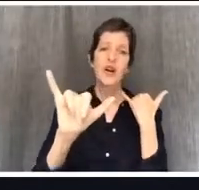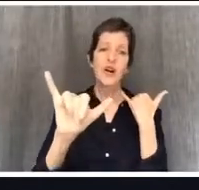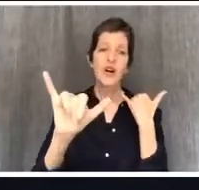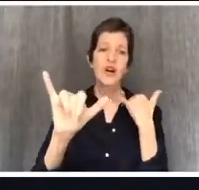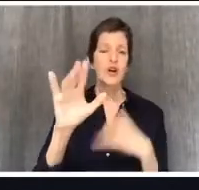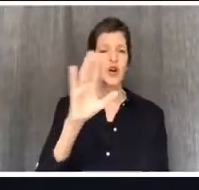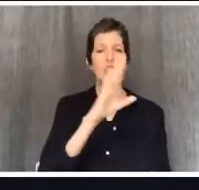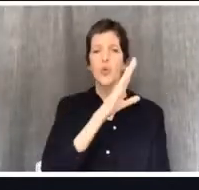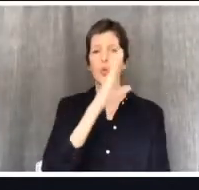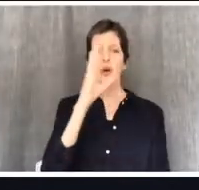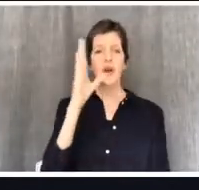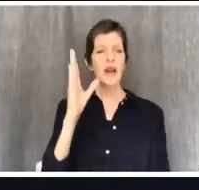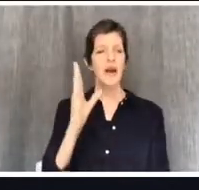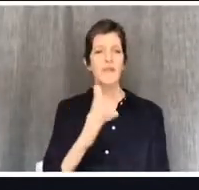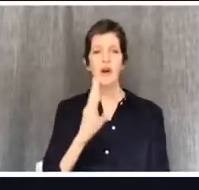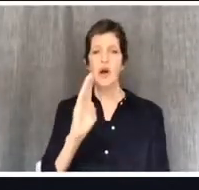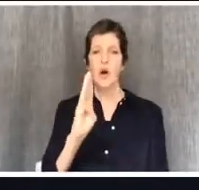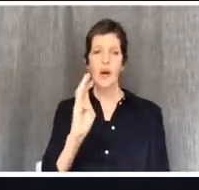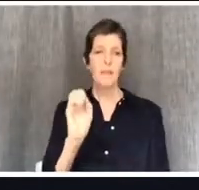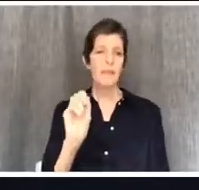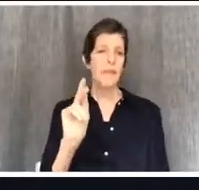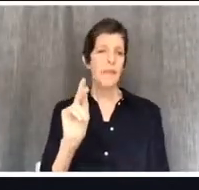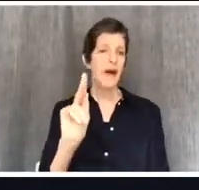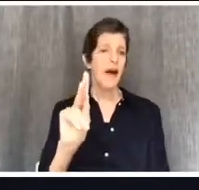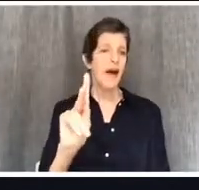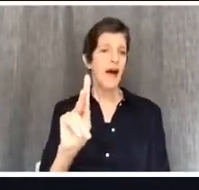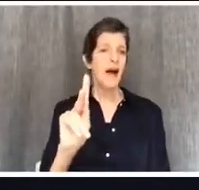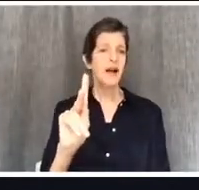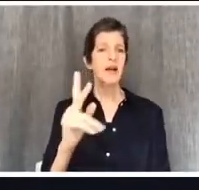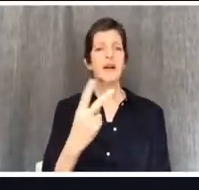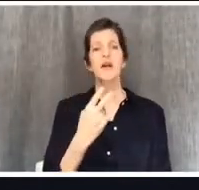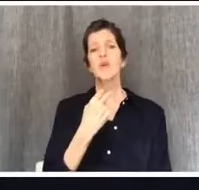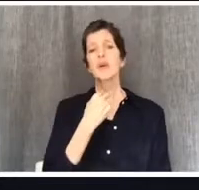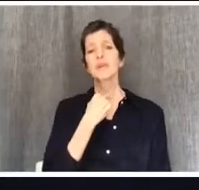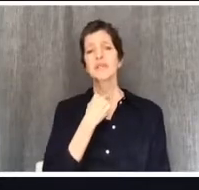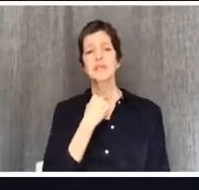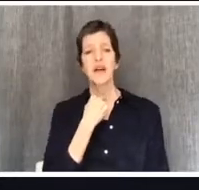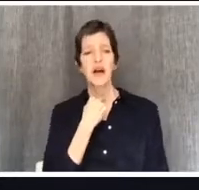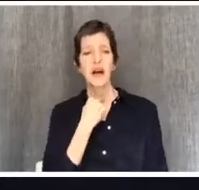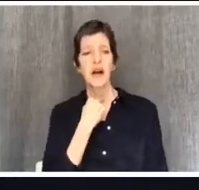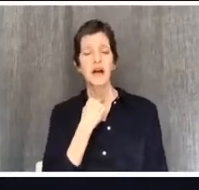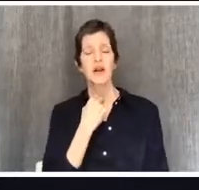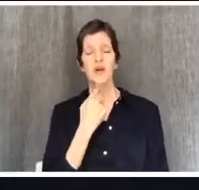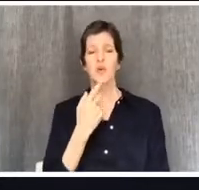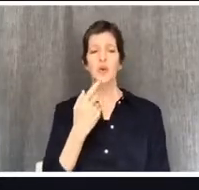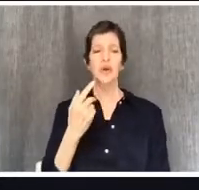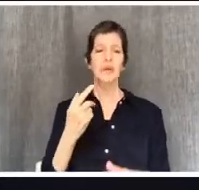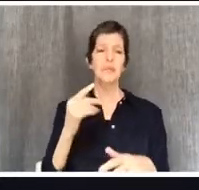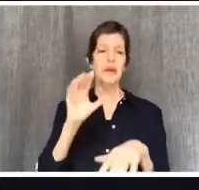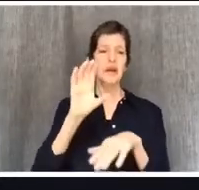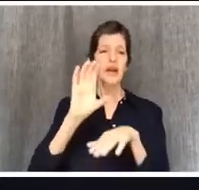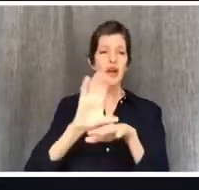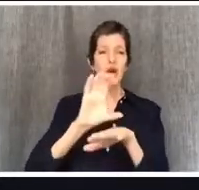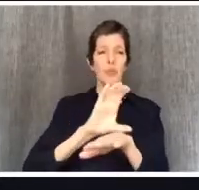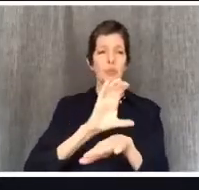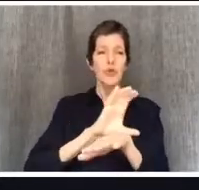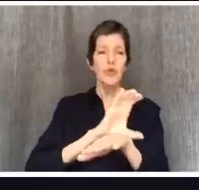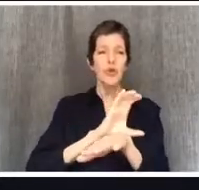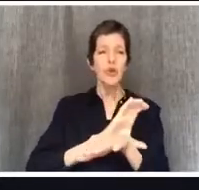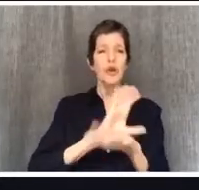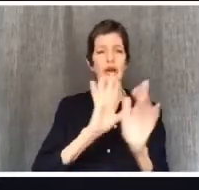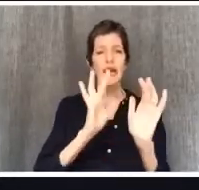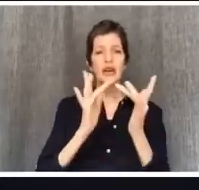Church is evolving. It's going to be a new hybrid method. It's becoming something new. And I want to say to that, no, absolutely